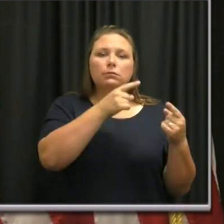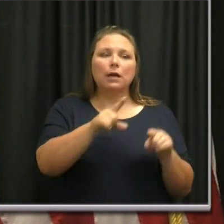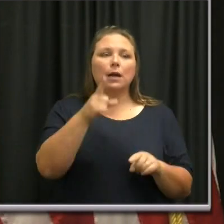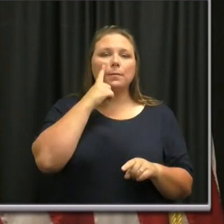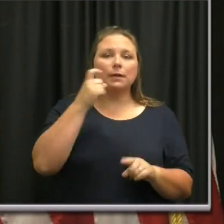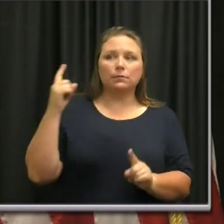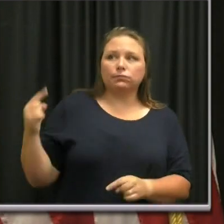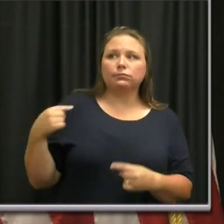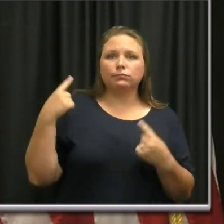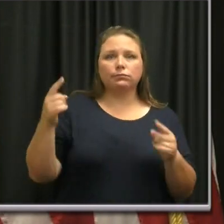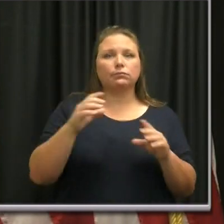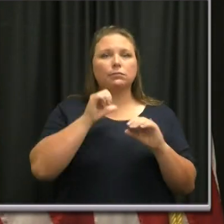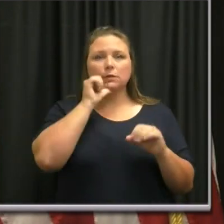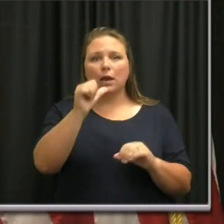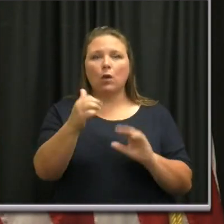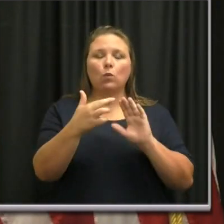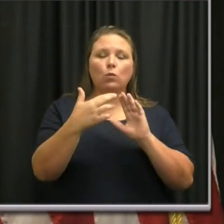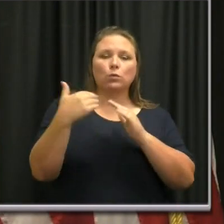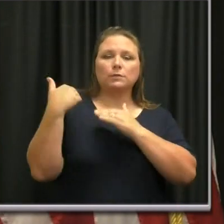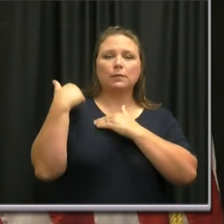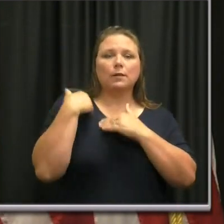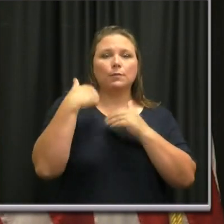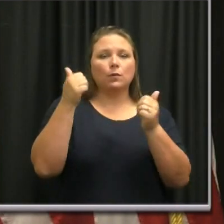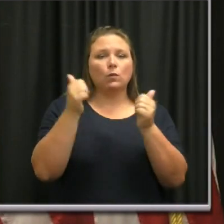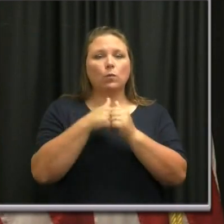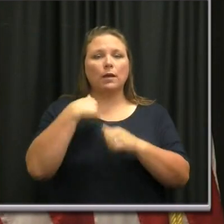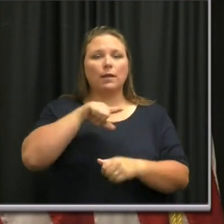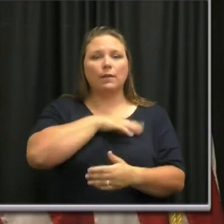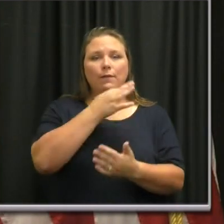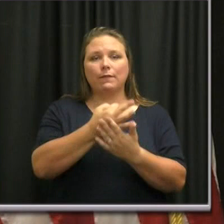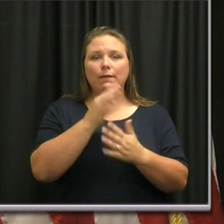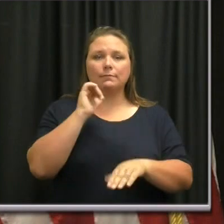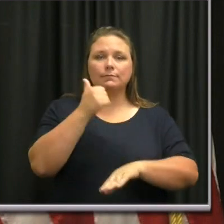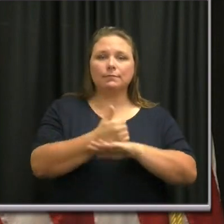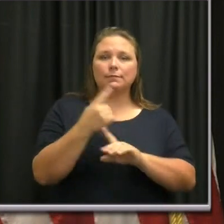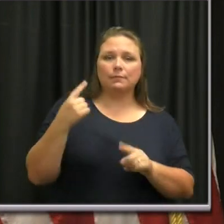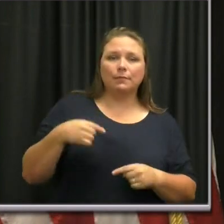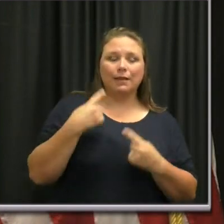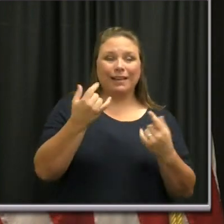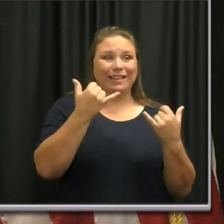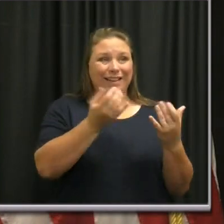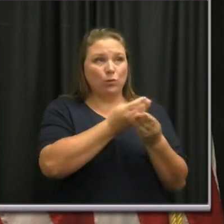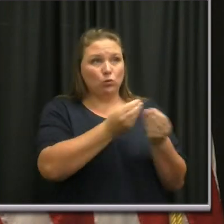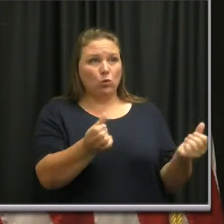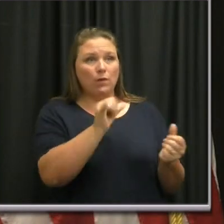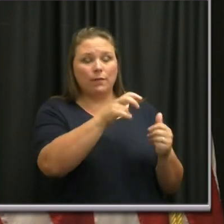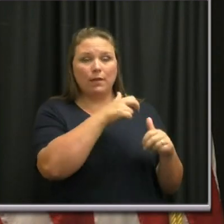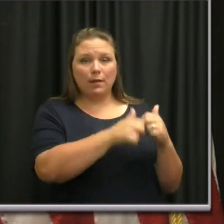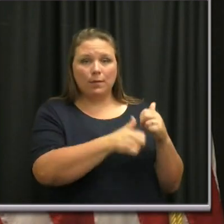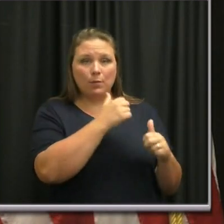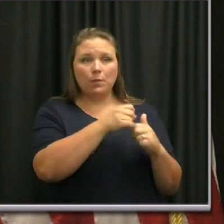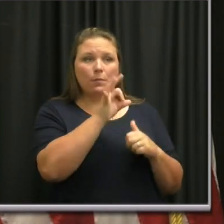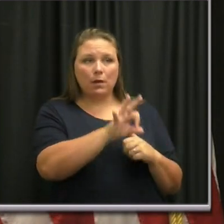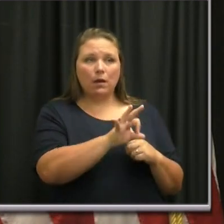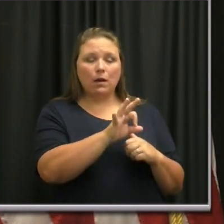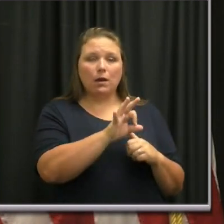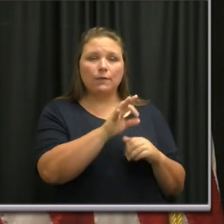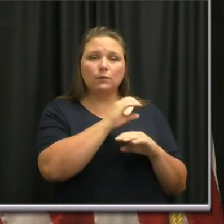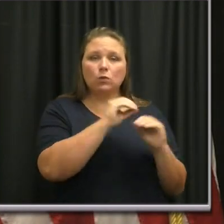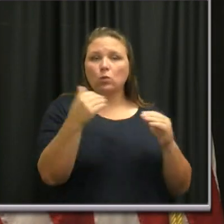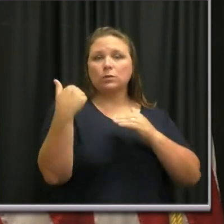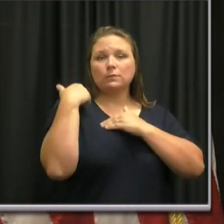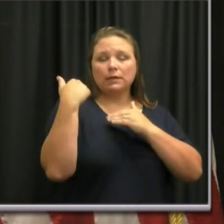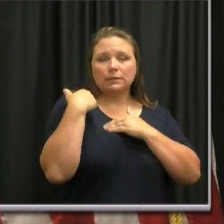irresponsible in the overall structure of our finances. And now we have solved that problem of irresponsibility.